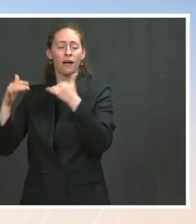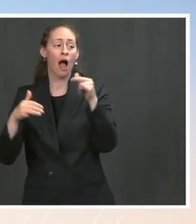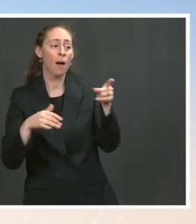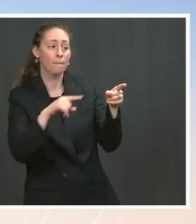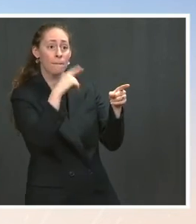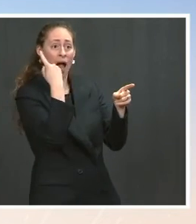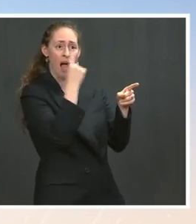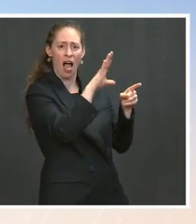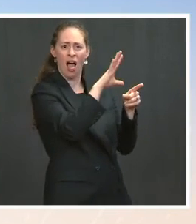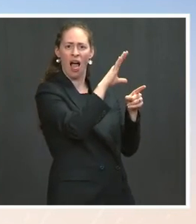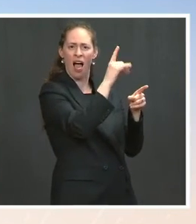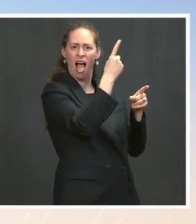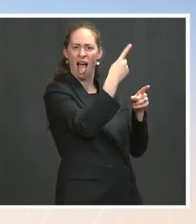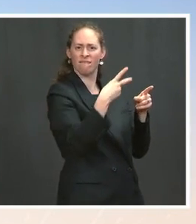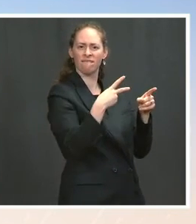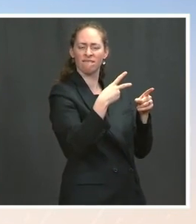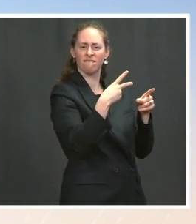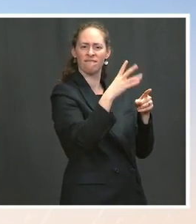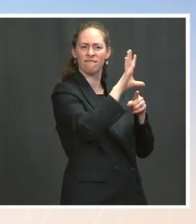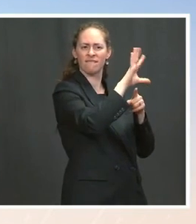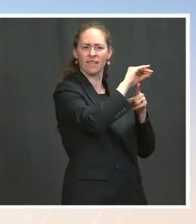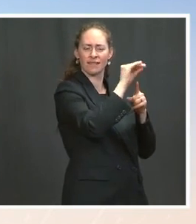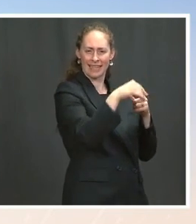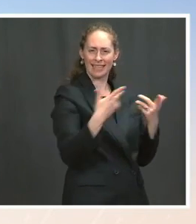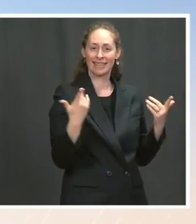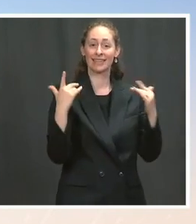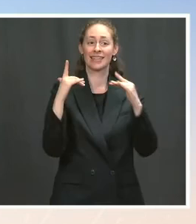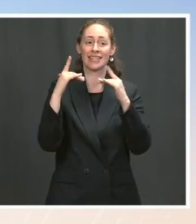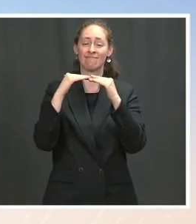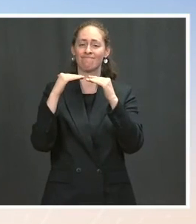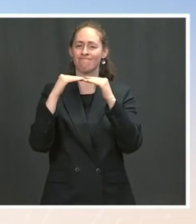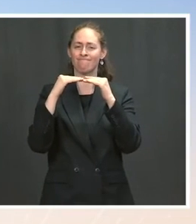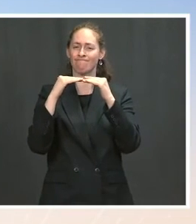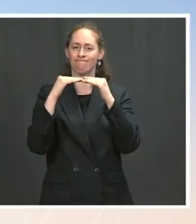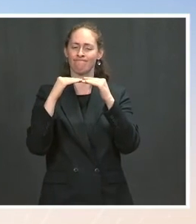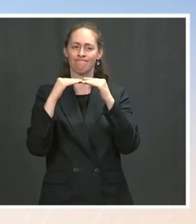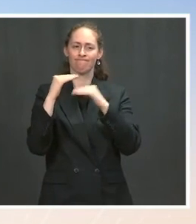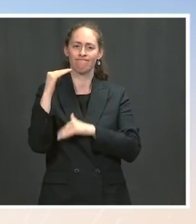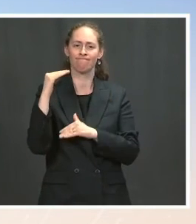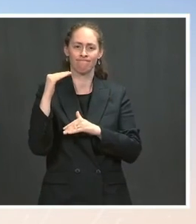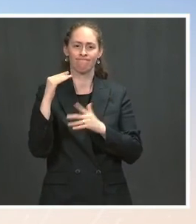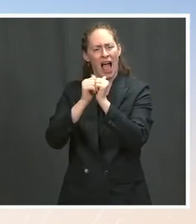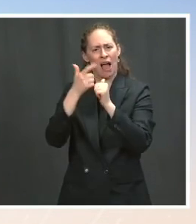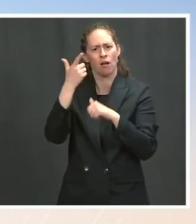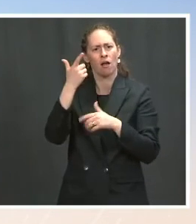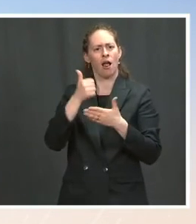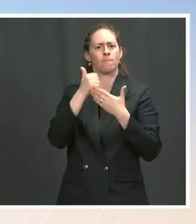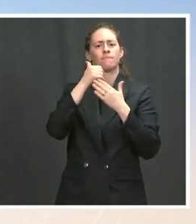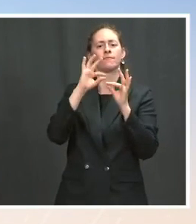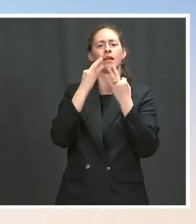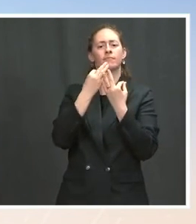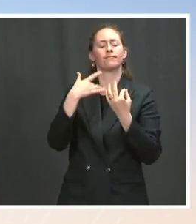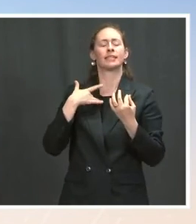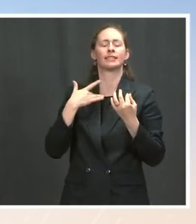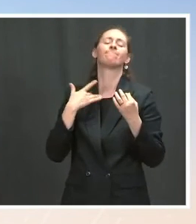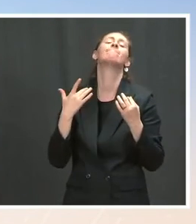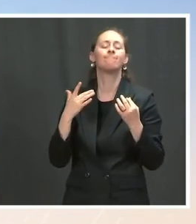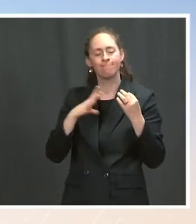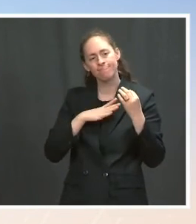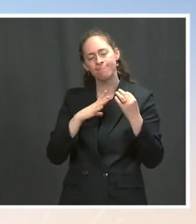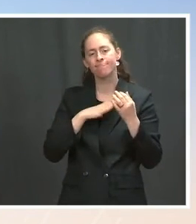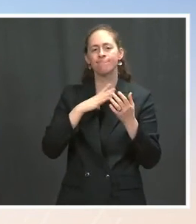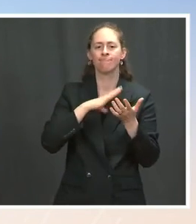playing out when it comes to to students and who's going back to school and what what are the aim what's the aim there yeah certainly as we look to